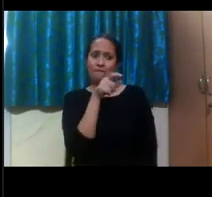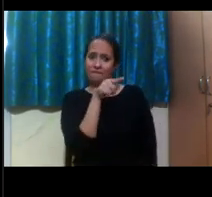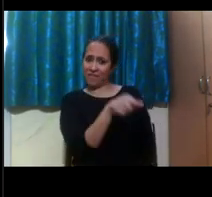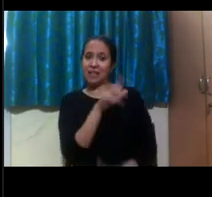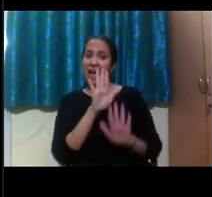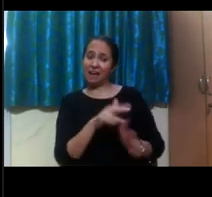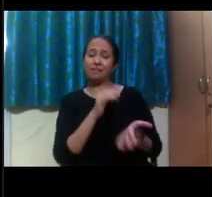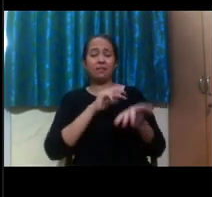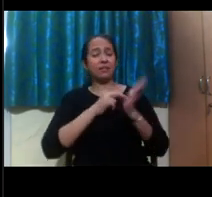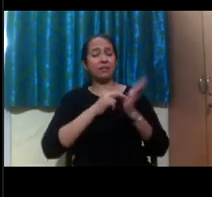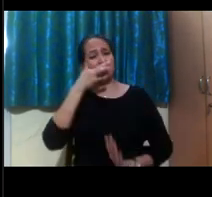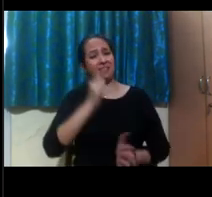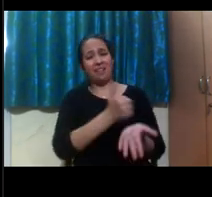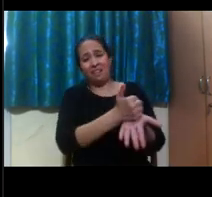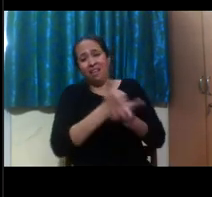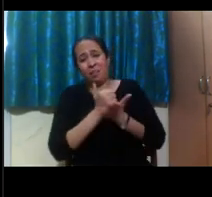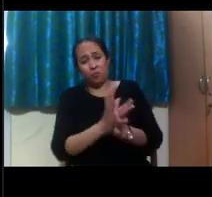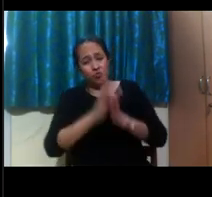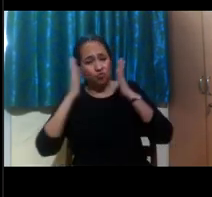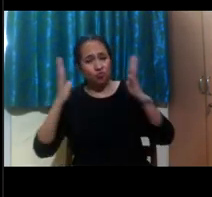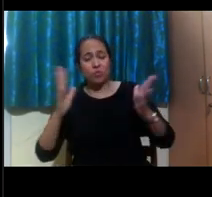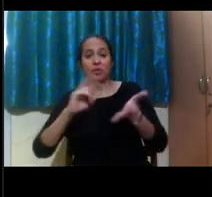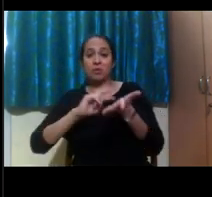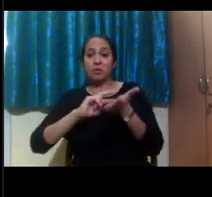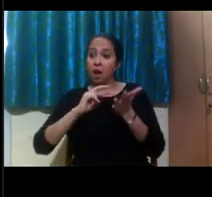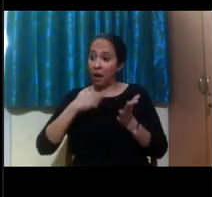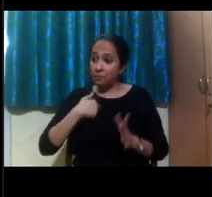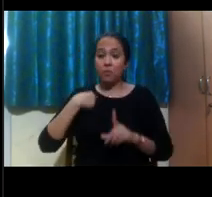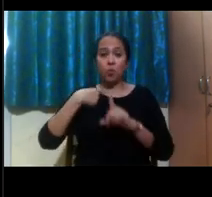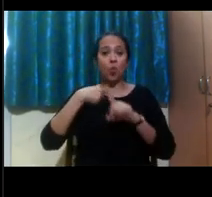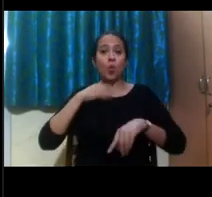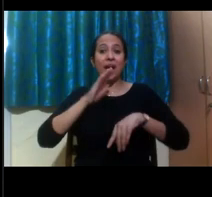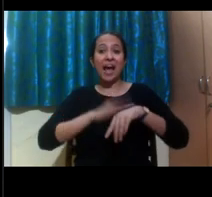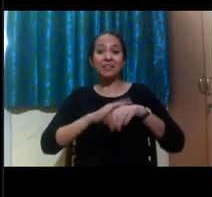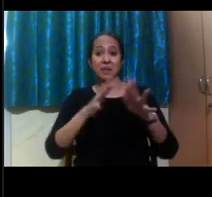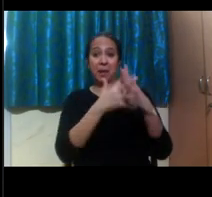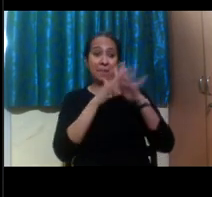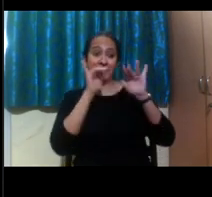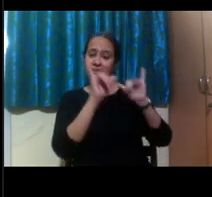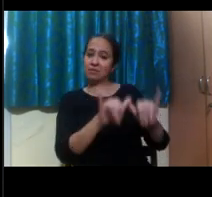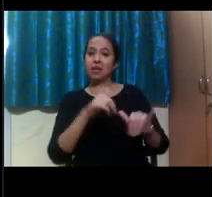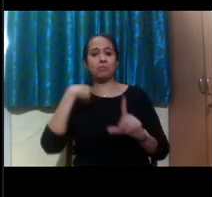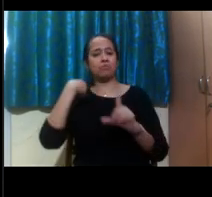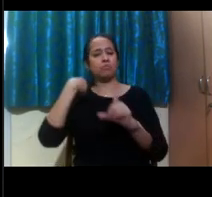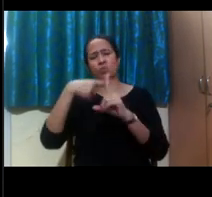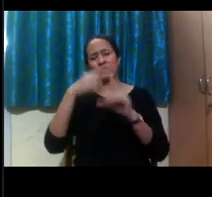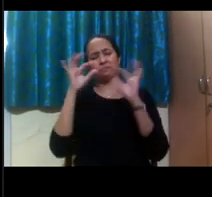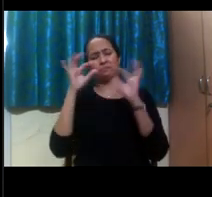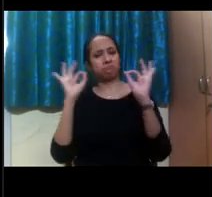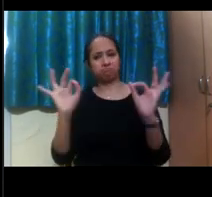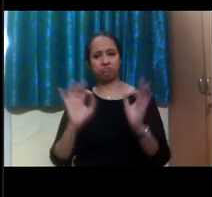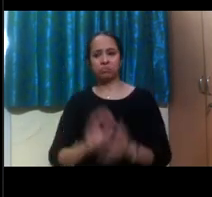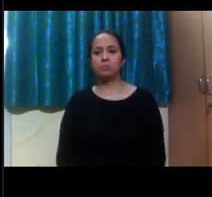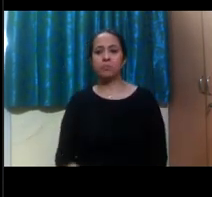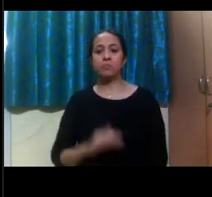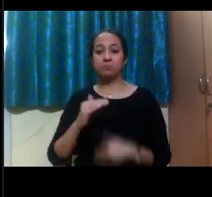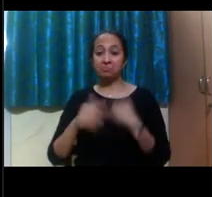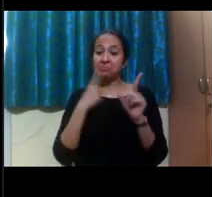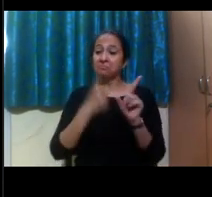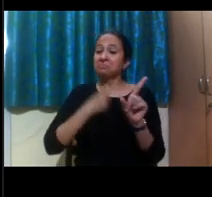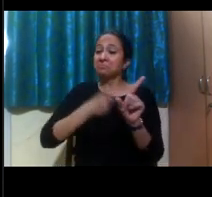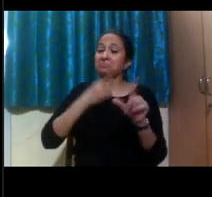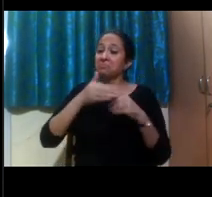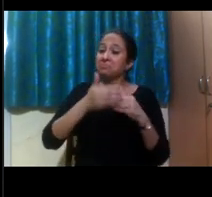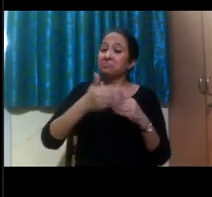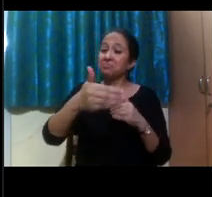helpful, and made my experience living in the U.S. a very positive one. Um, in fact, for the next coming years, I've